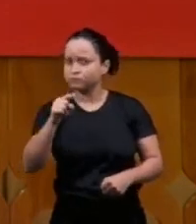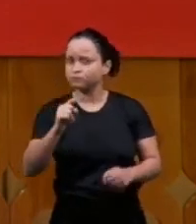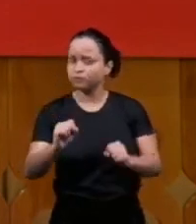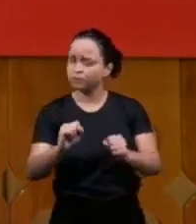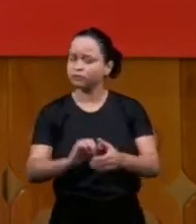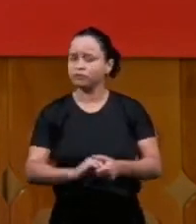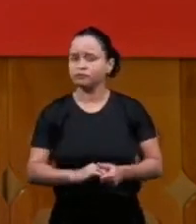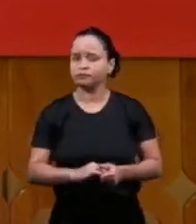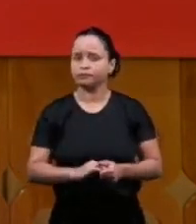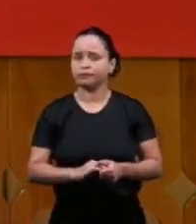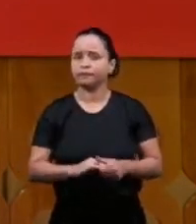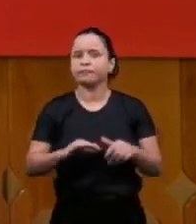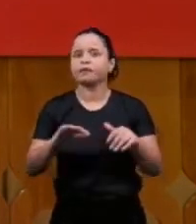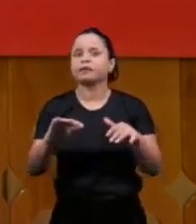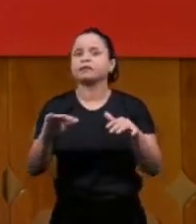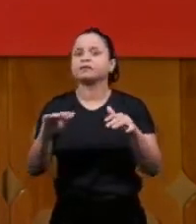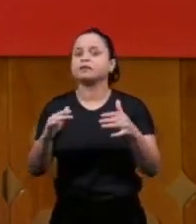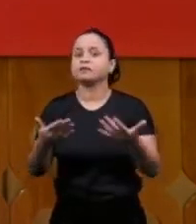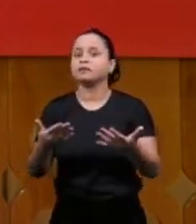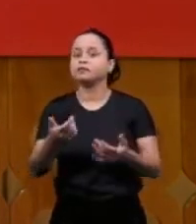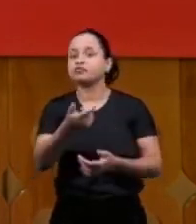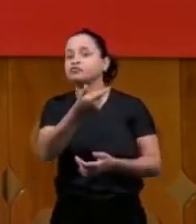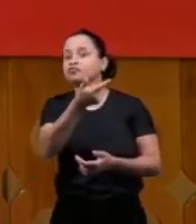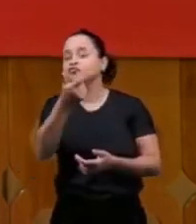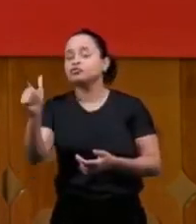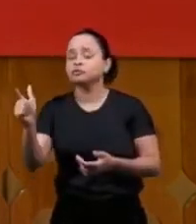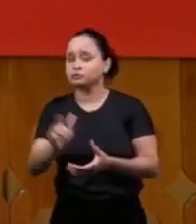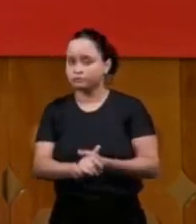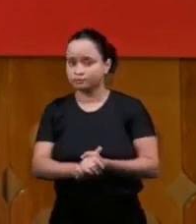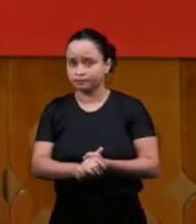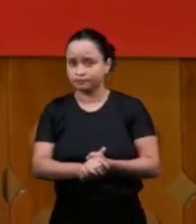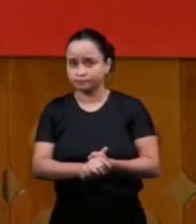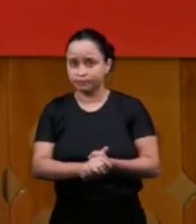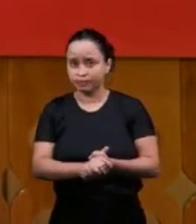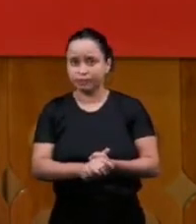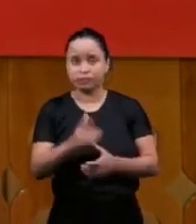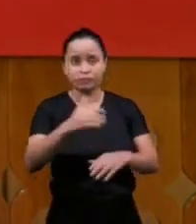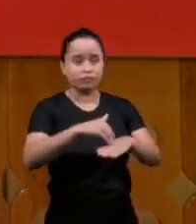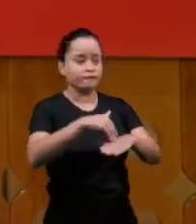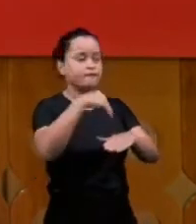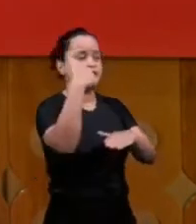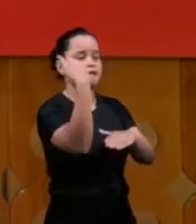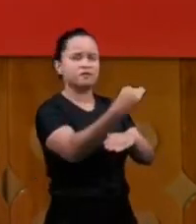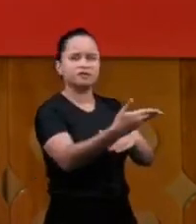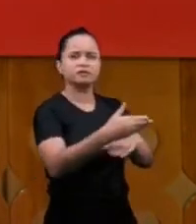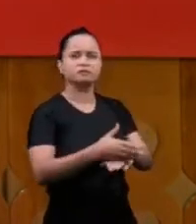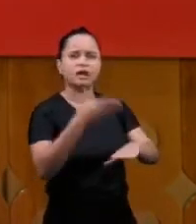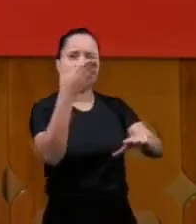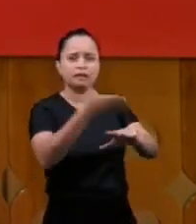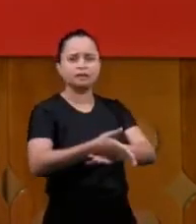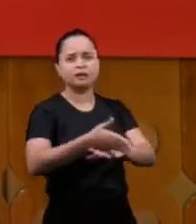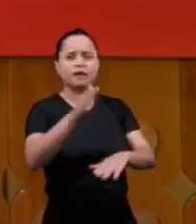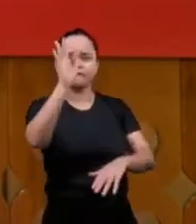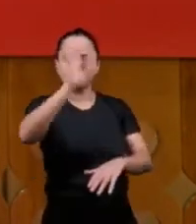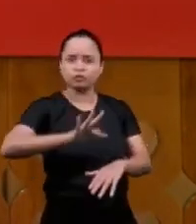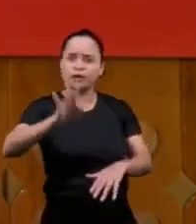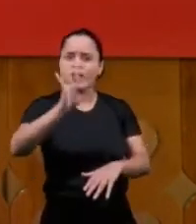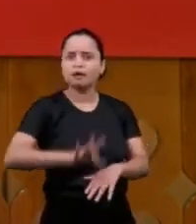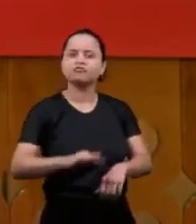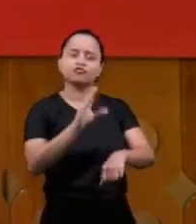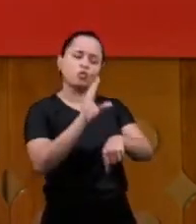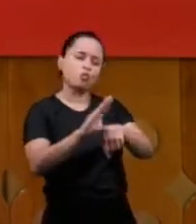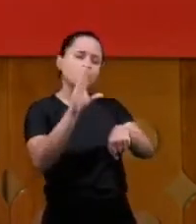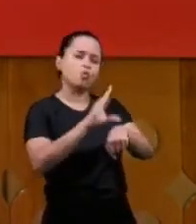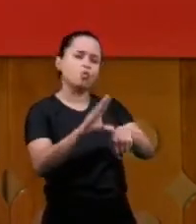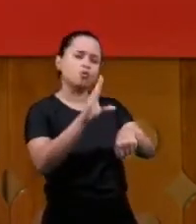ministry no in another way you also could go out go into a college take a class